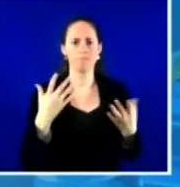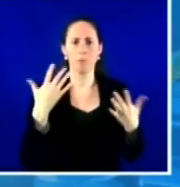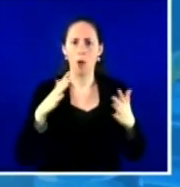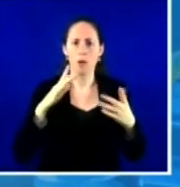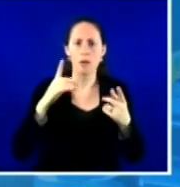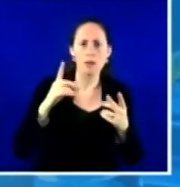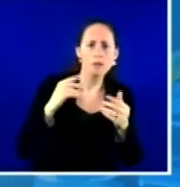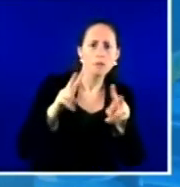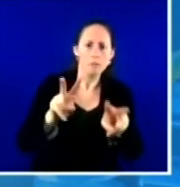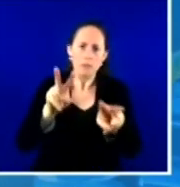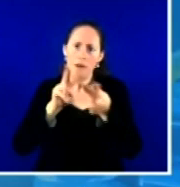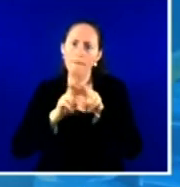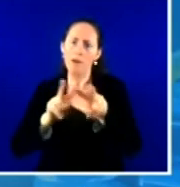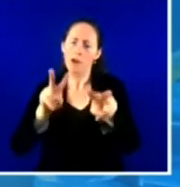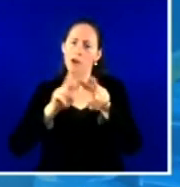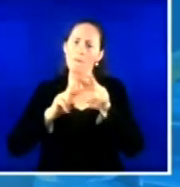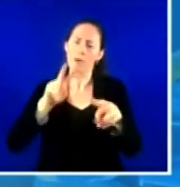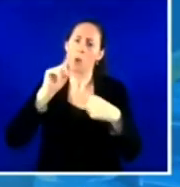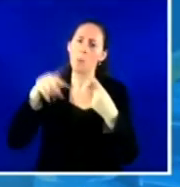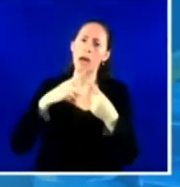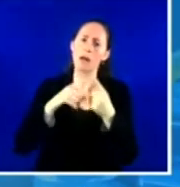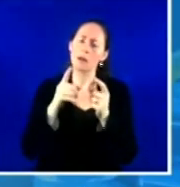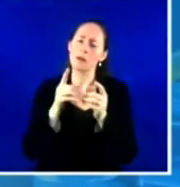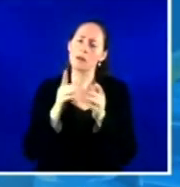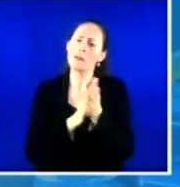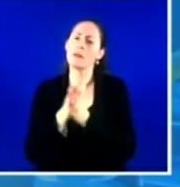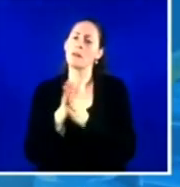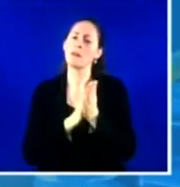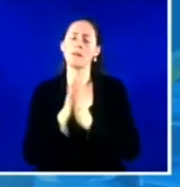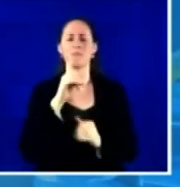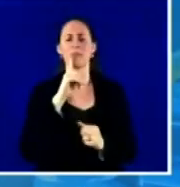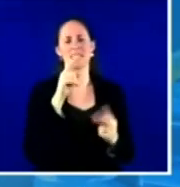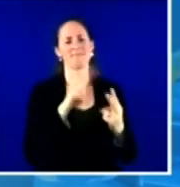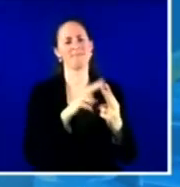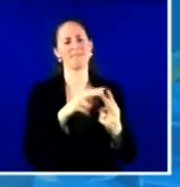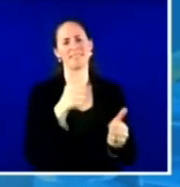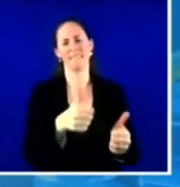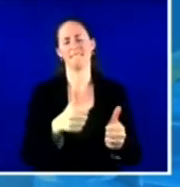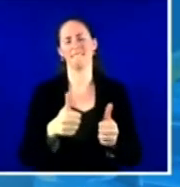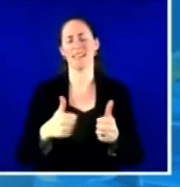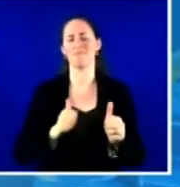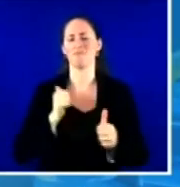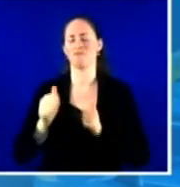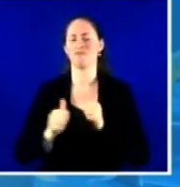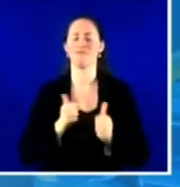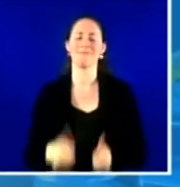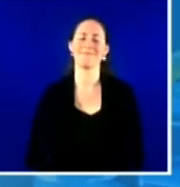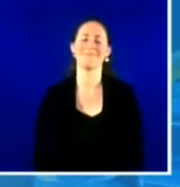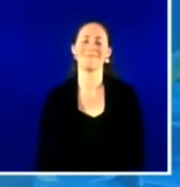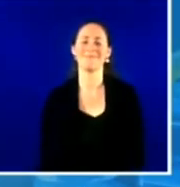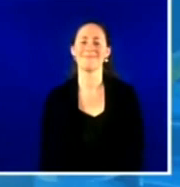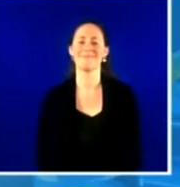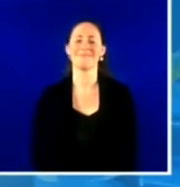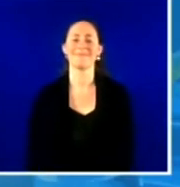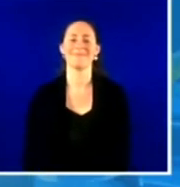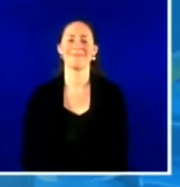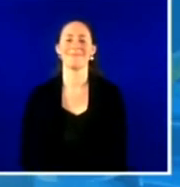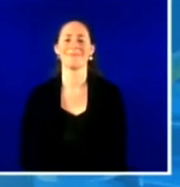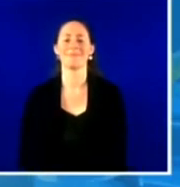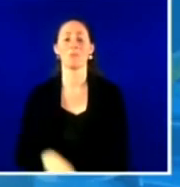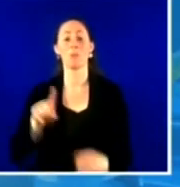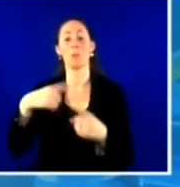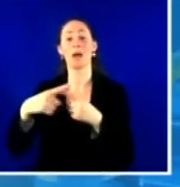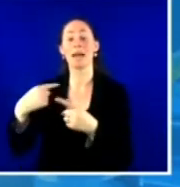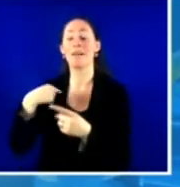So I think they're really enthusiastic about it. But, you know, I, uh, you know, when I talk to my patients or to, to friends or